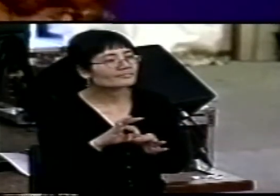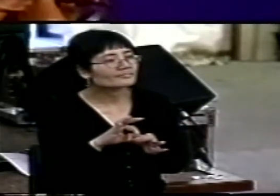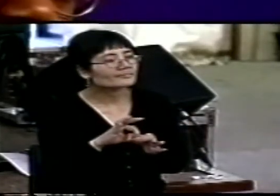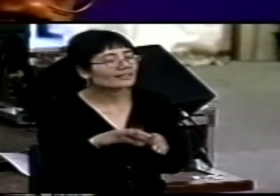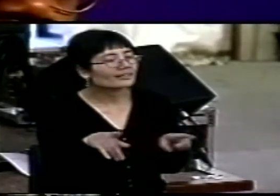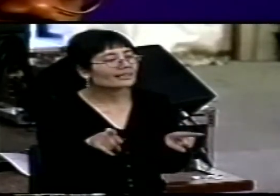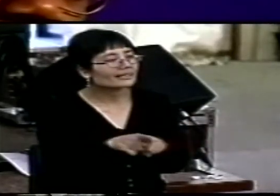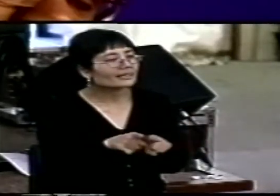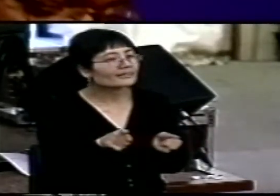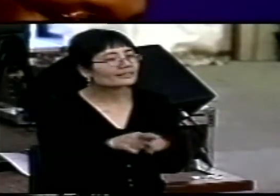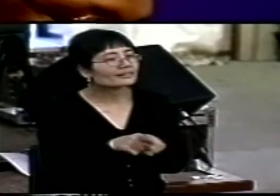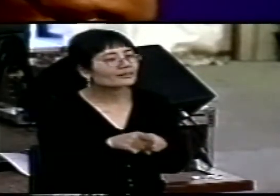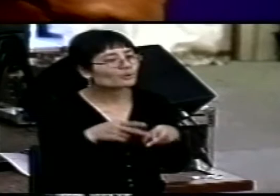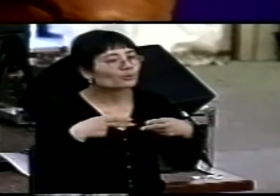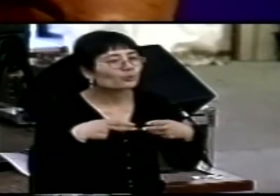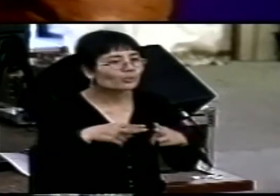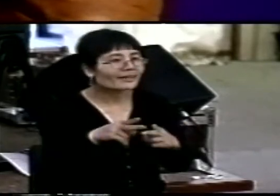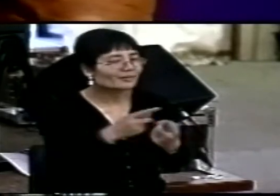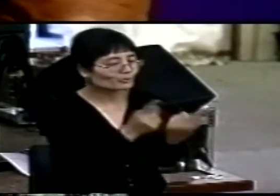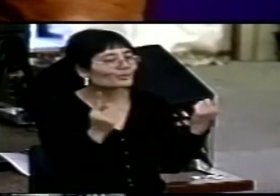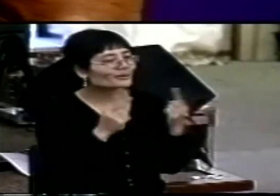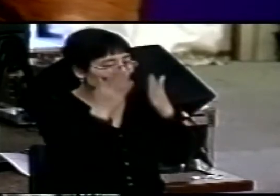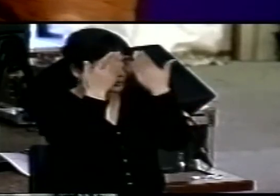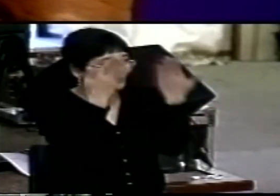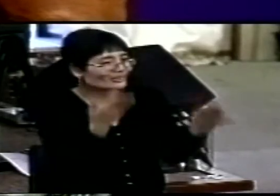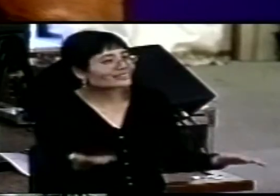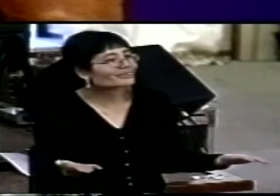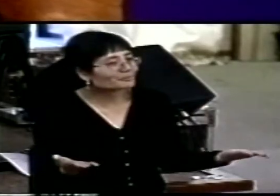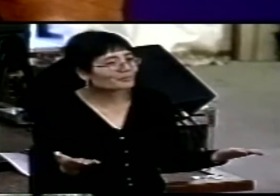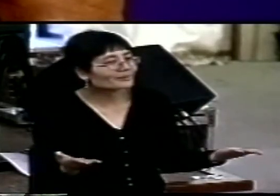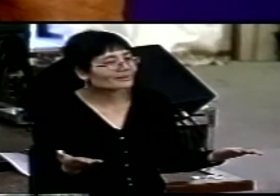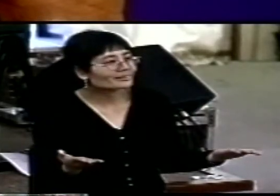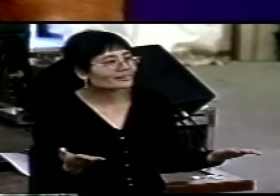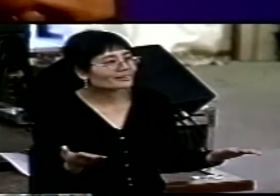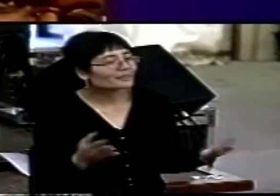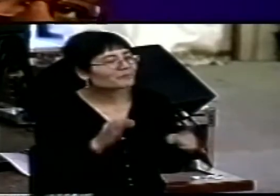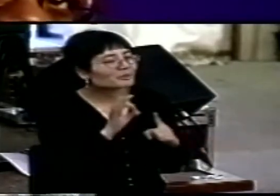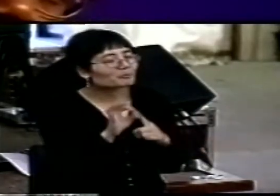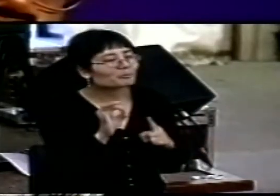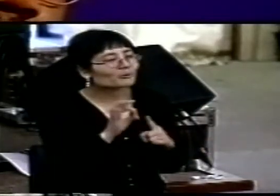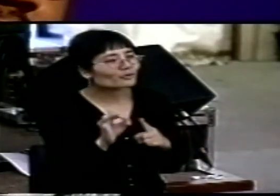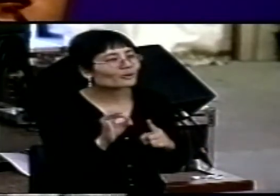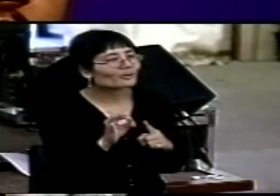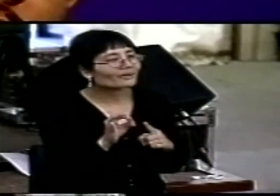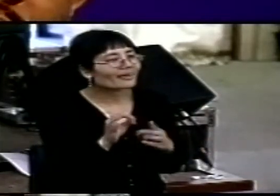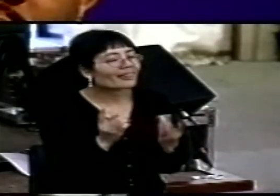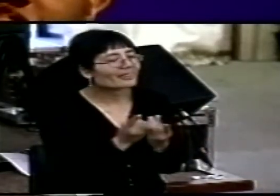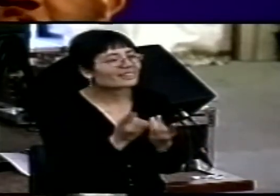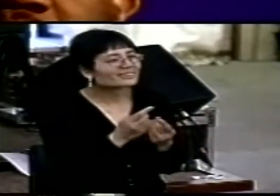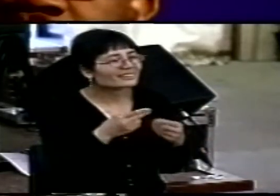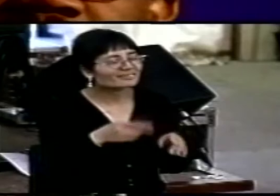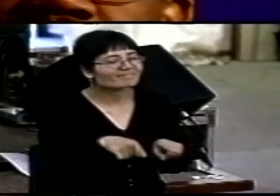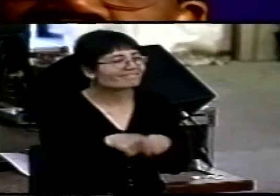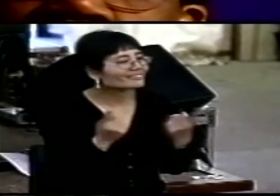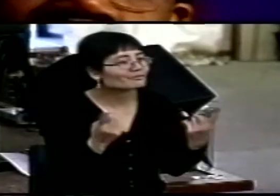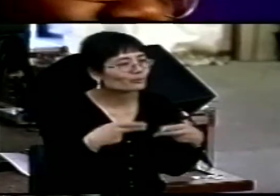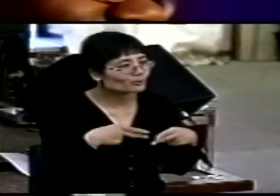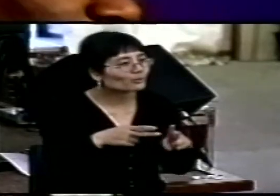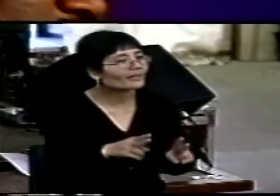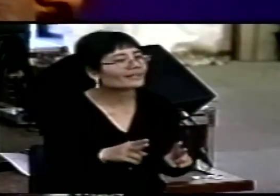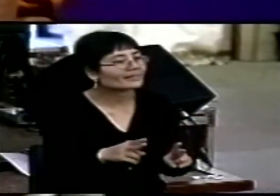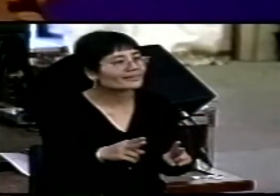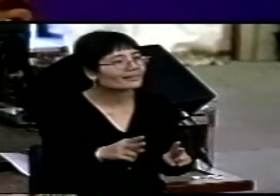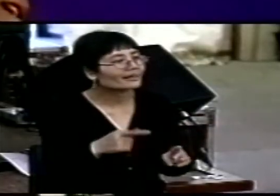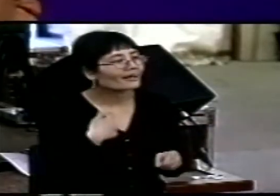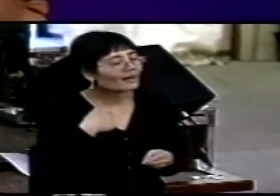we do worship. We just prefer things in a different way. And I